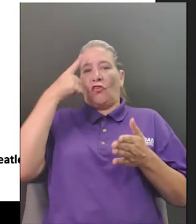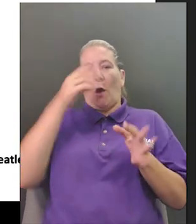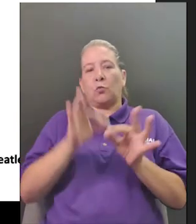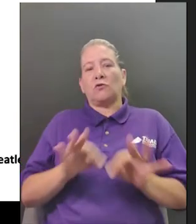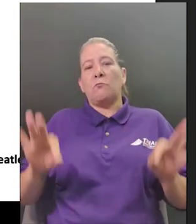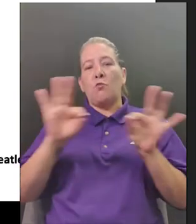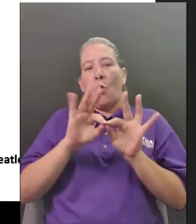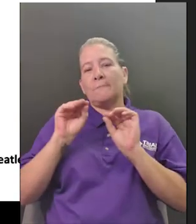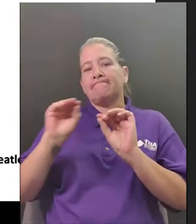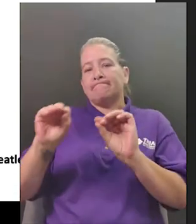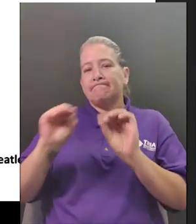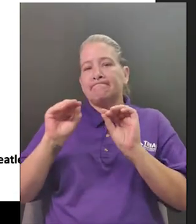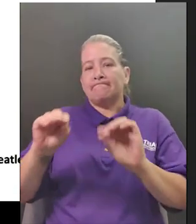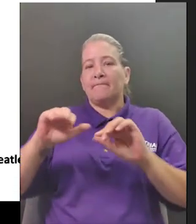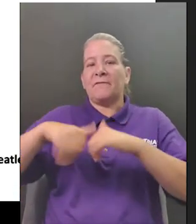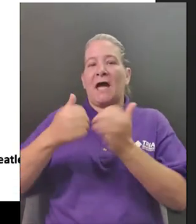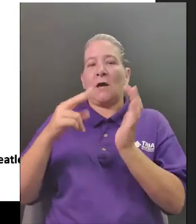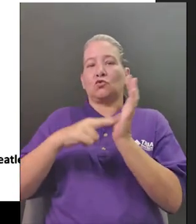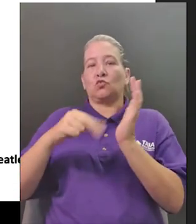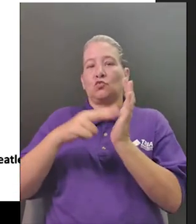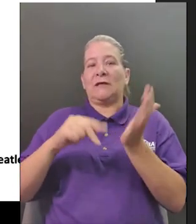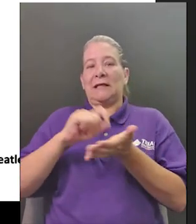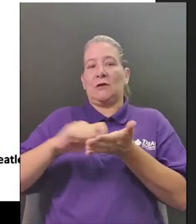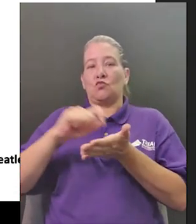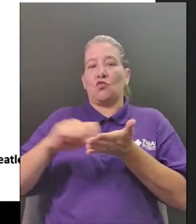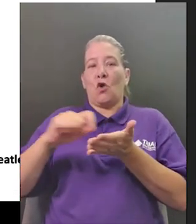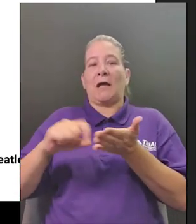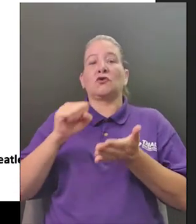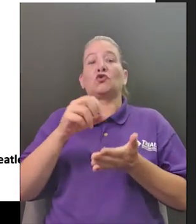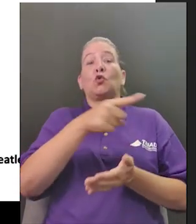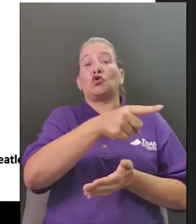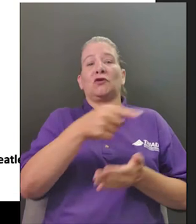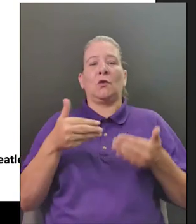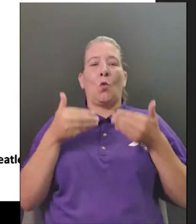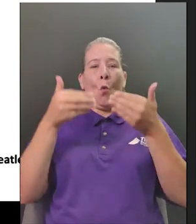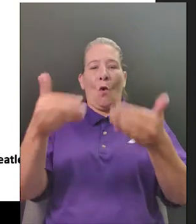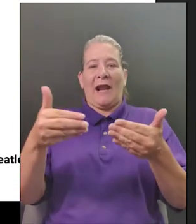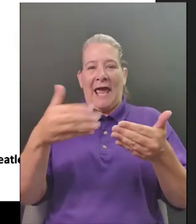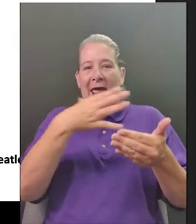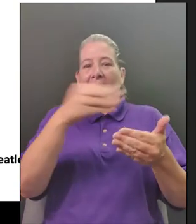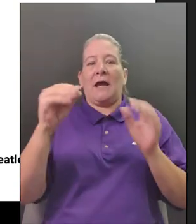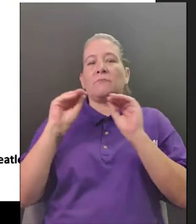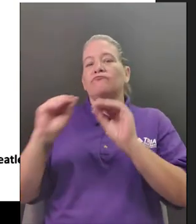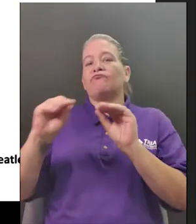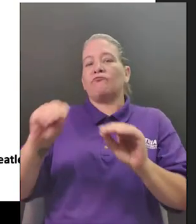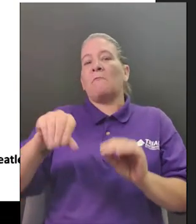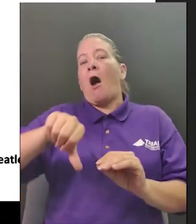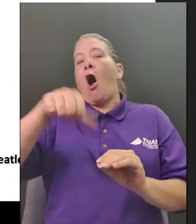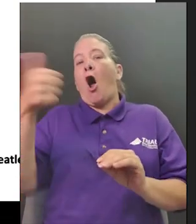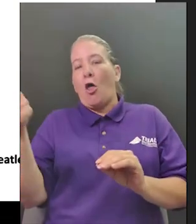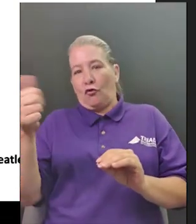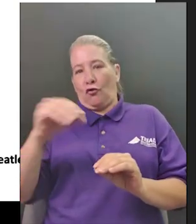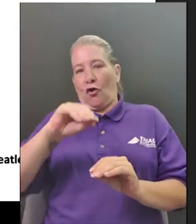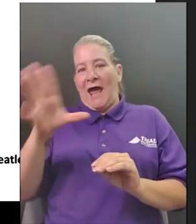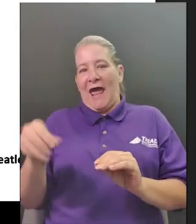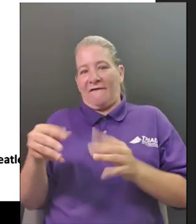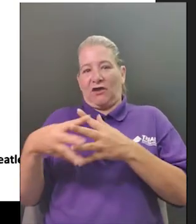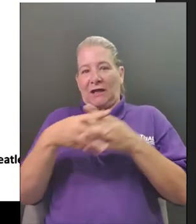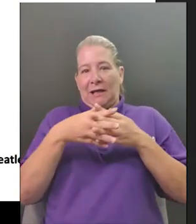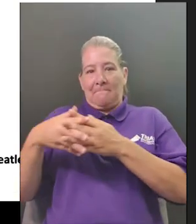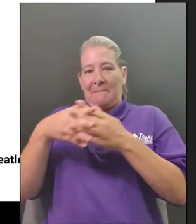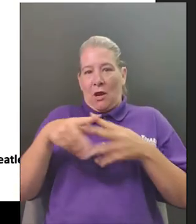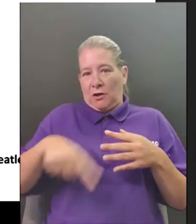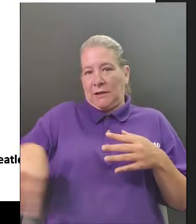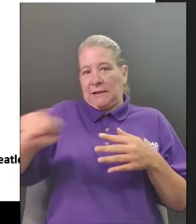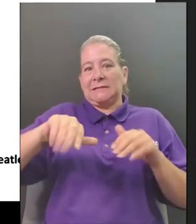and you would say hey like art is really important right during a time of crisis